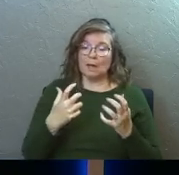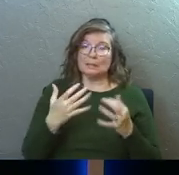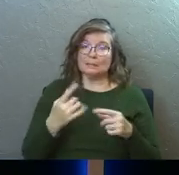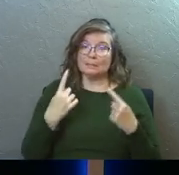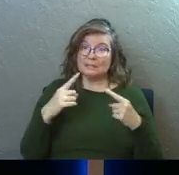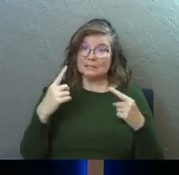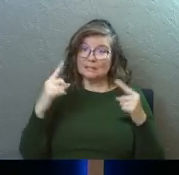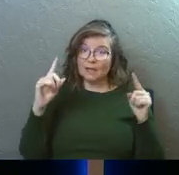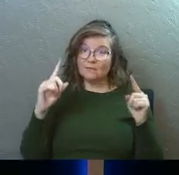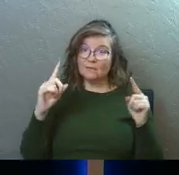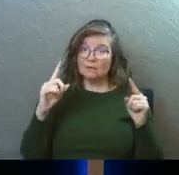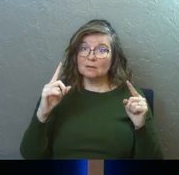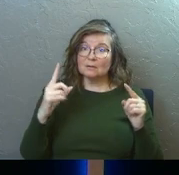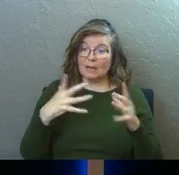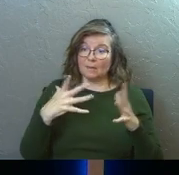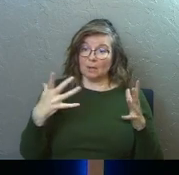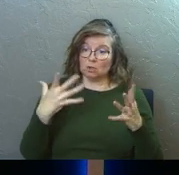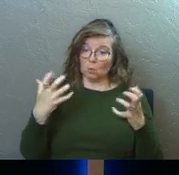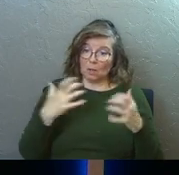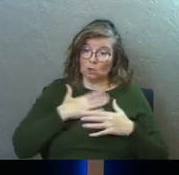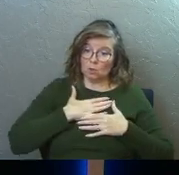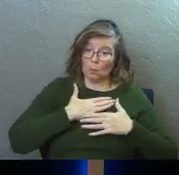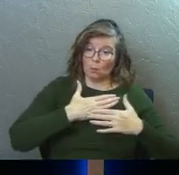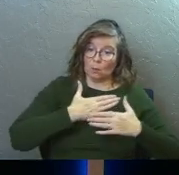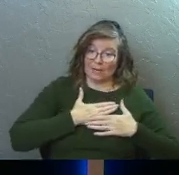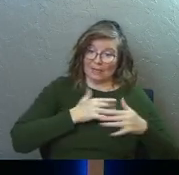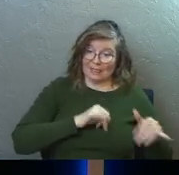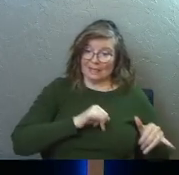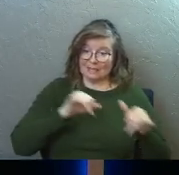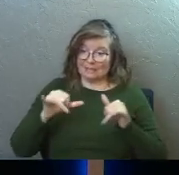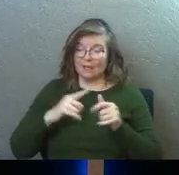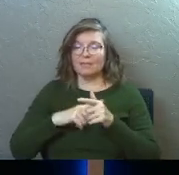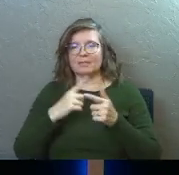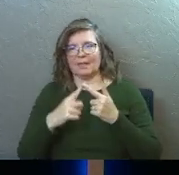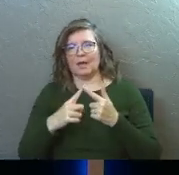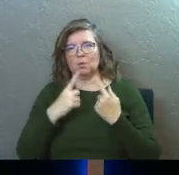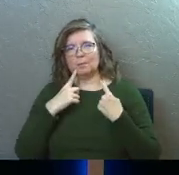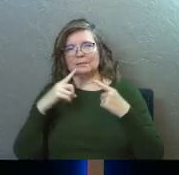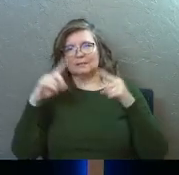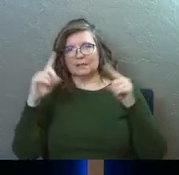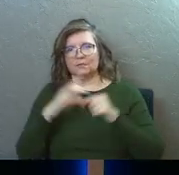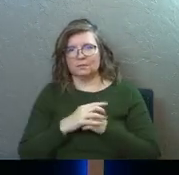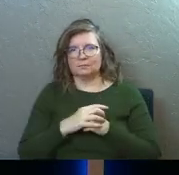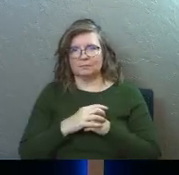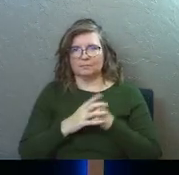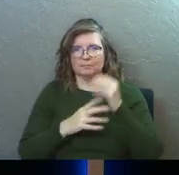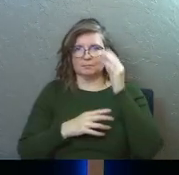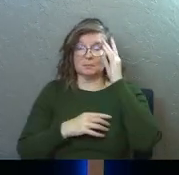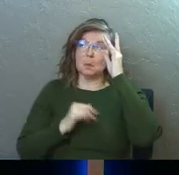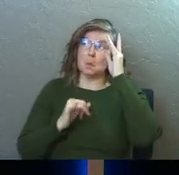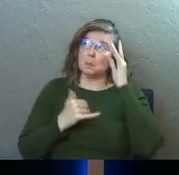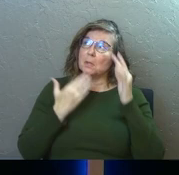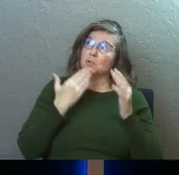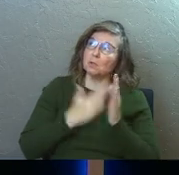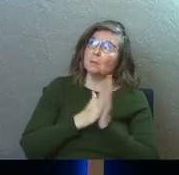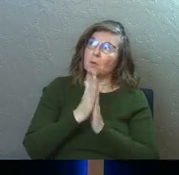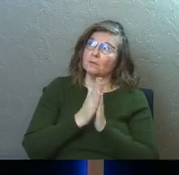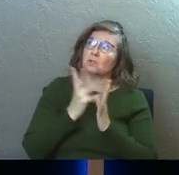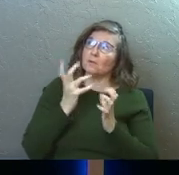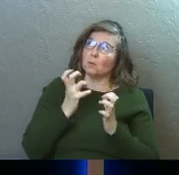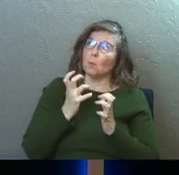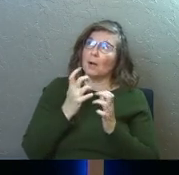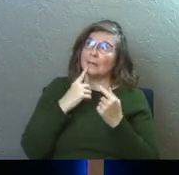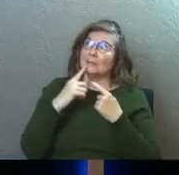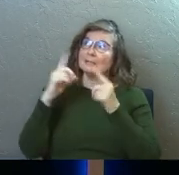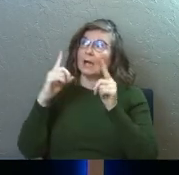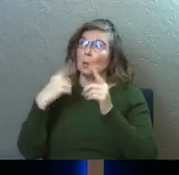successful, as bad as you want to breathe, then you will be successful. He said, well, that's a pretty good motivational quote. Yeah, for sure.